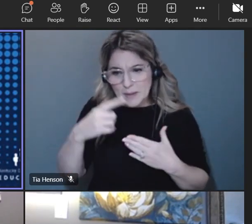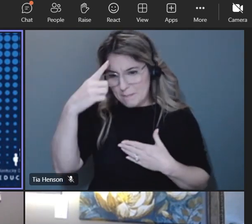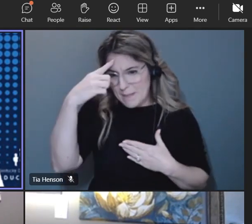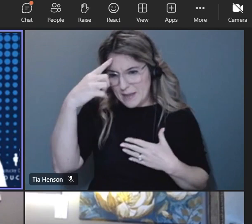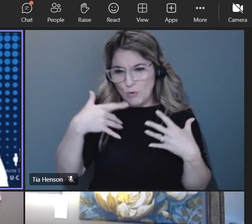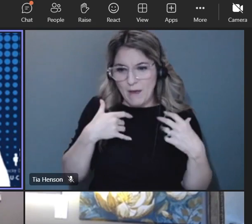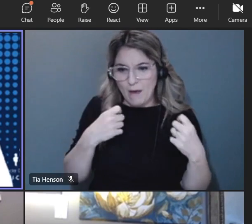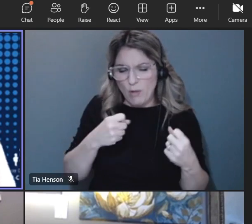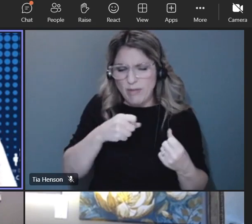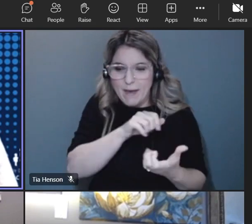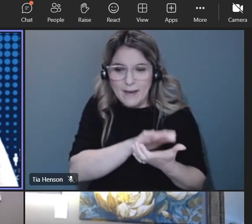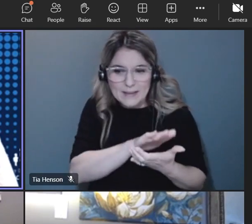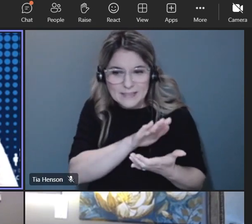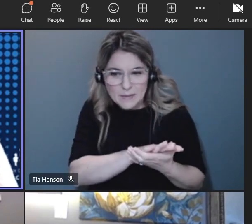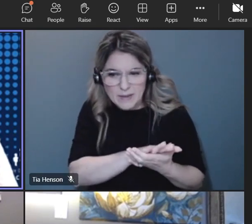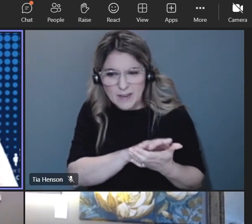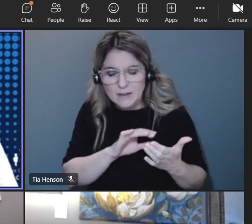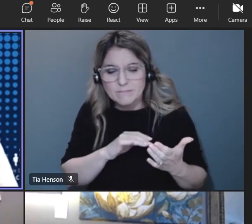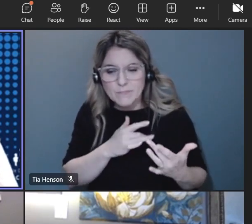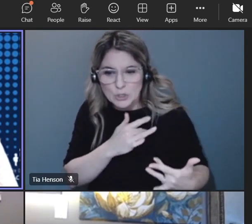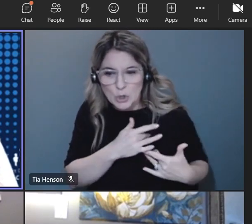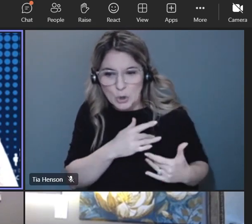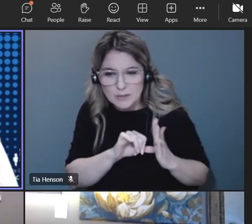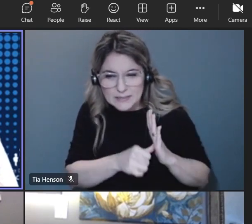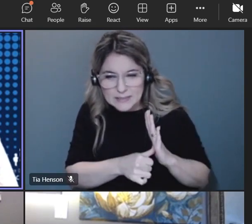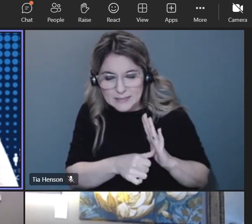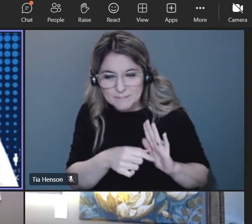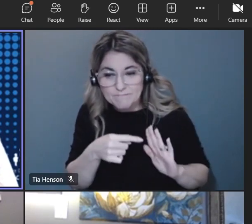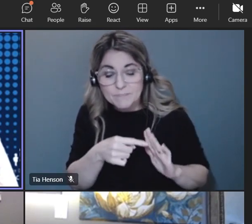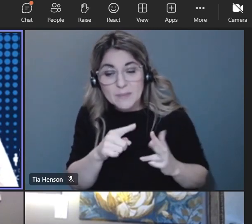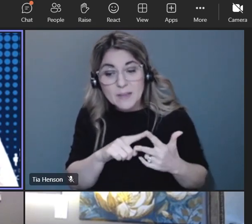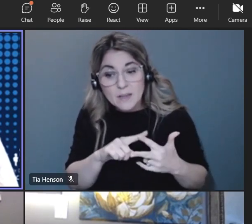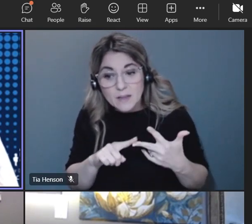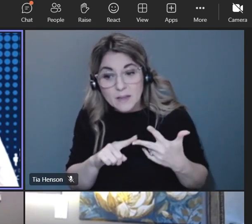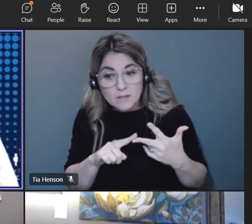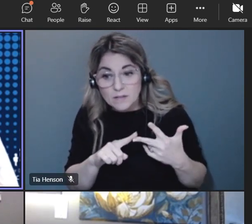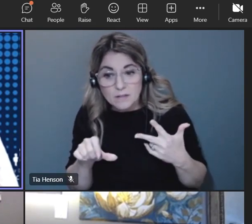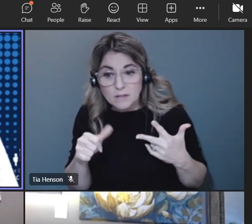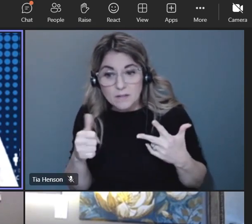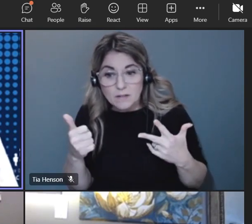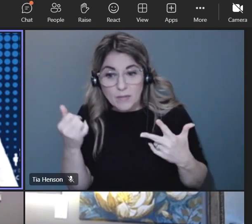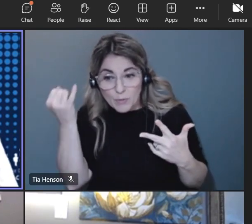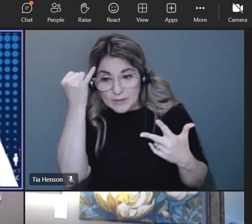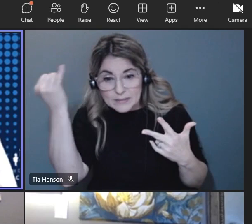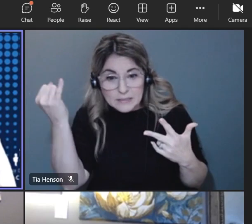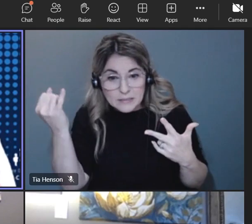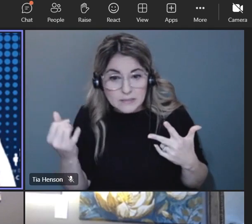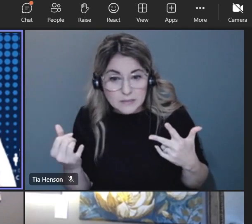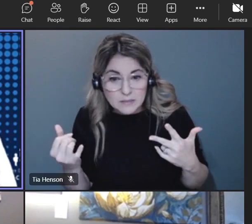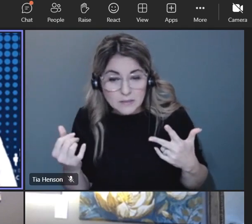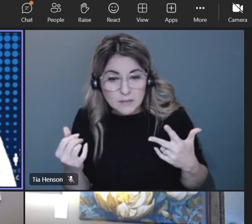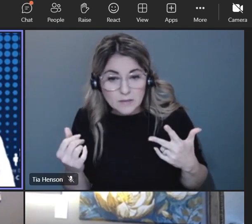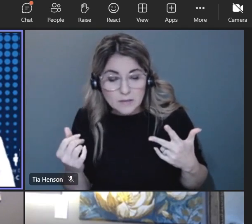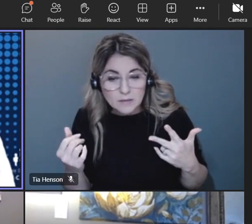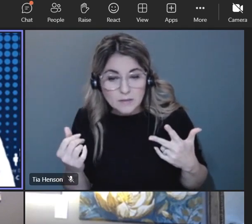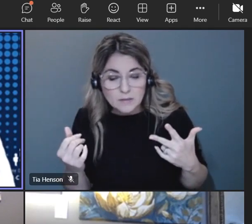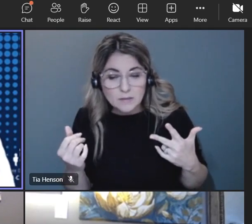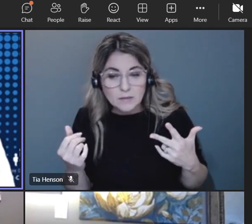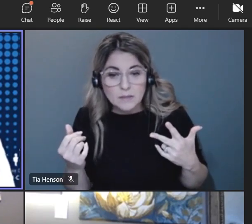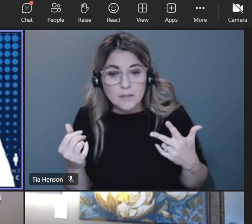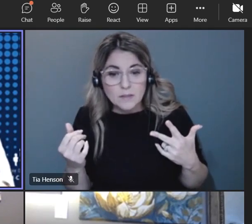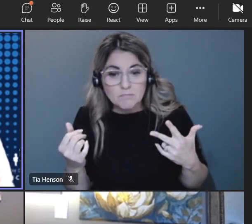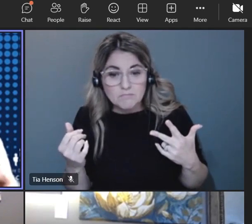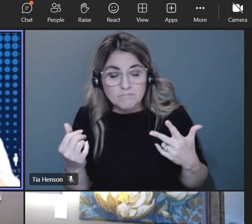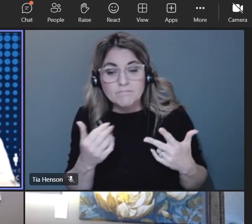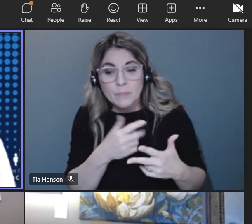three big ideas that i've heard so far uh have i missed anything or are there any other ideas that we want to consider at this point and then what i'm going to do next is